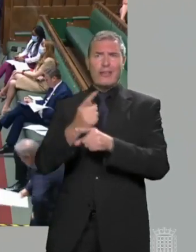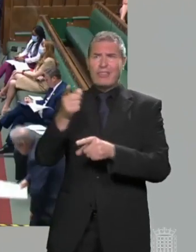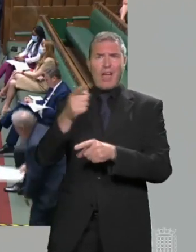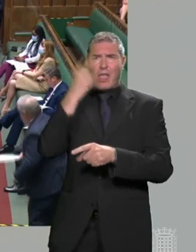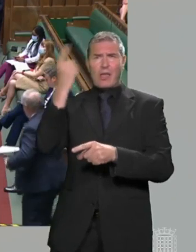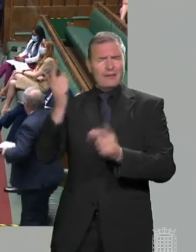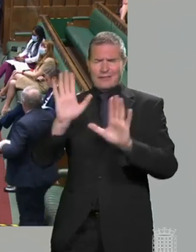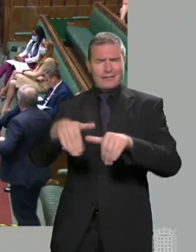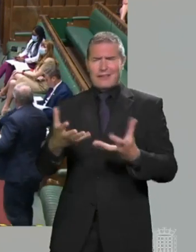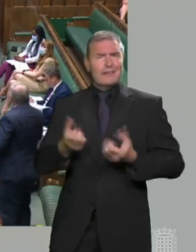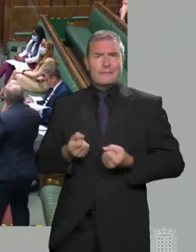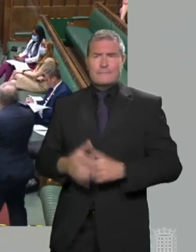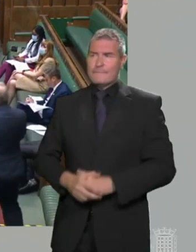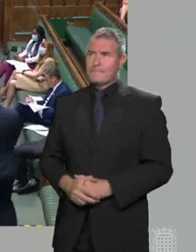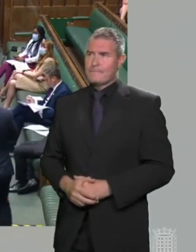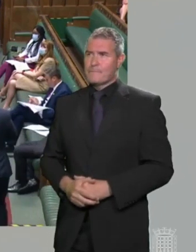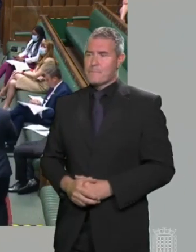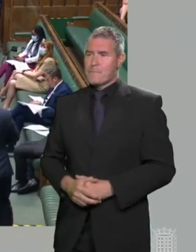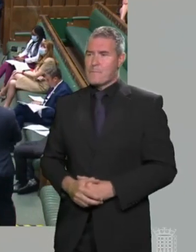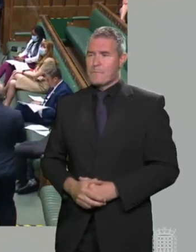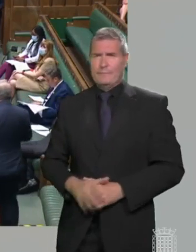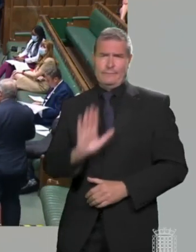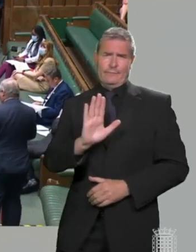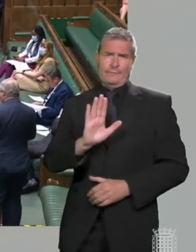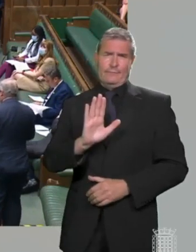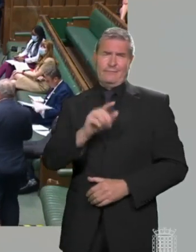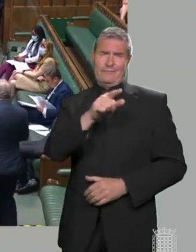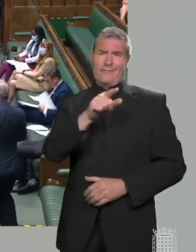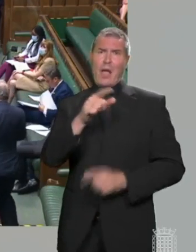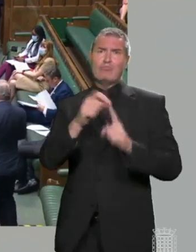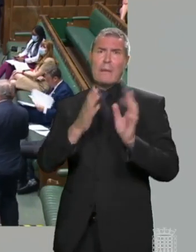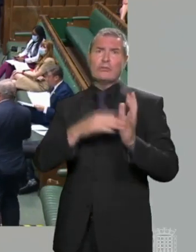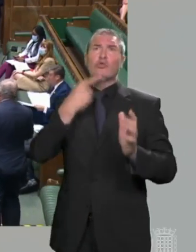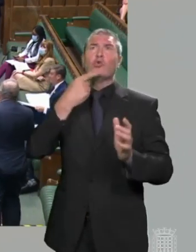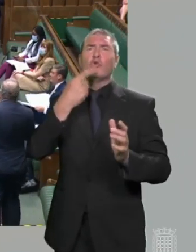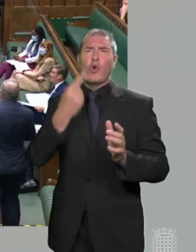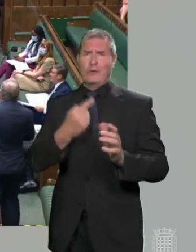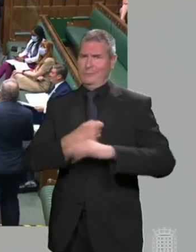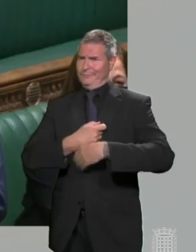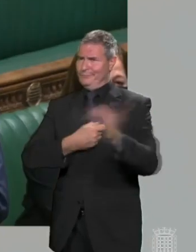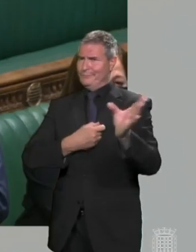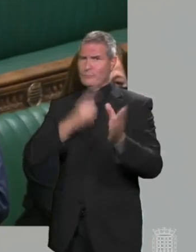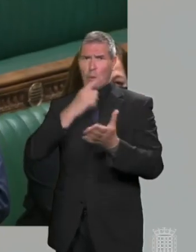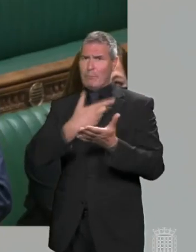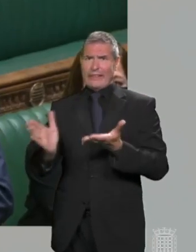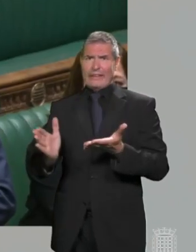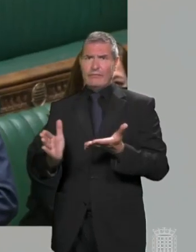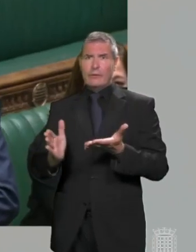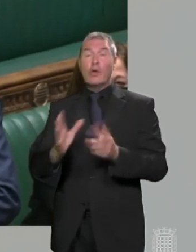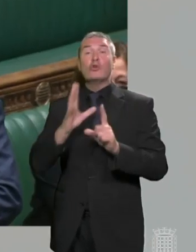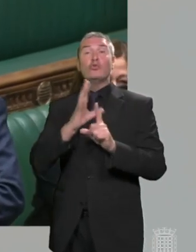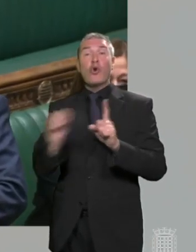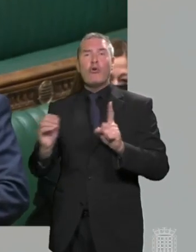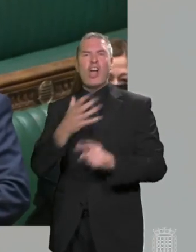Ian Blackford. My goodness, I don't even think the Prime Minister can believe that tripe. Mr Speaker, in the Tory's desperation